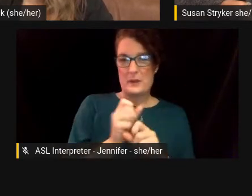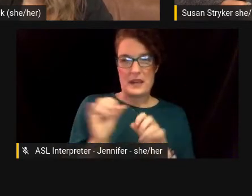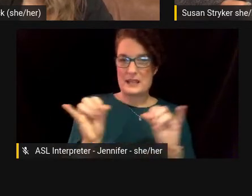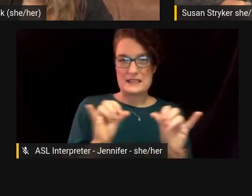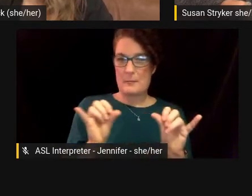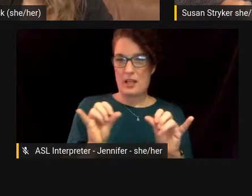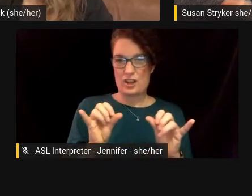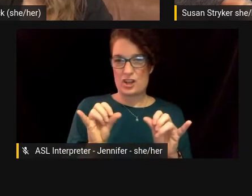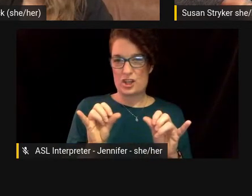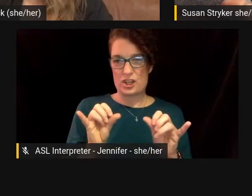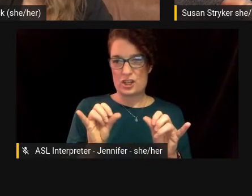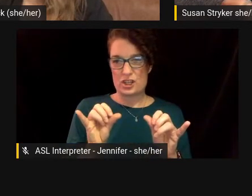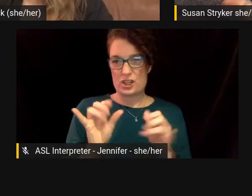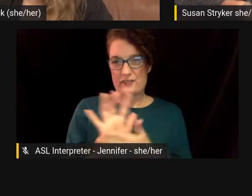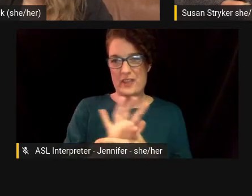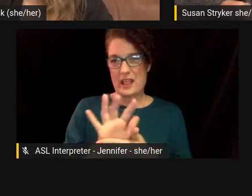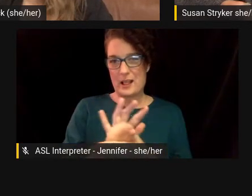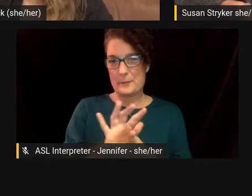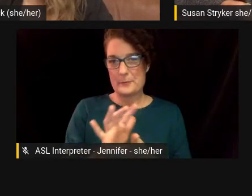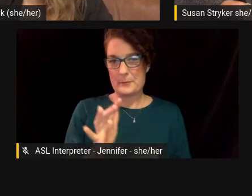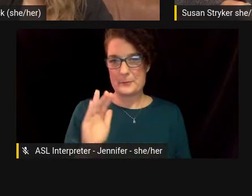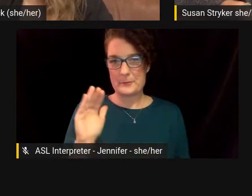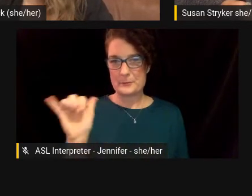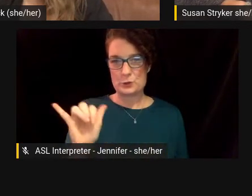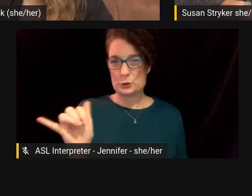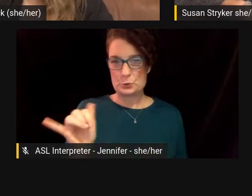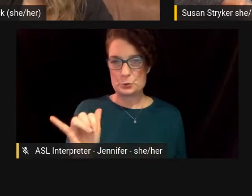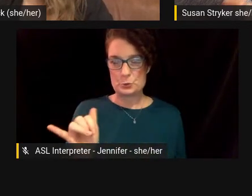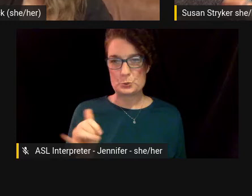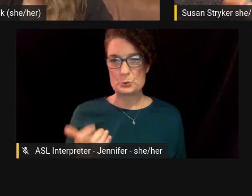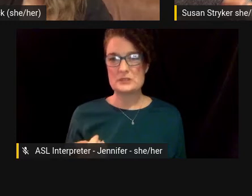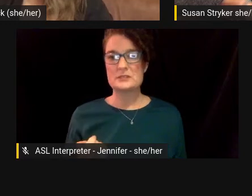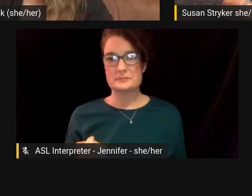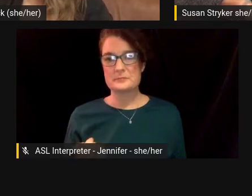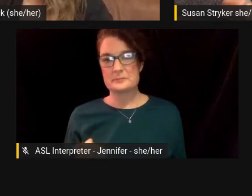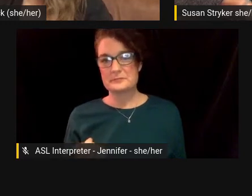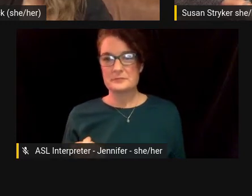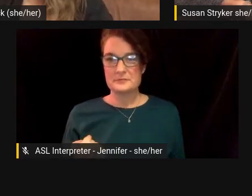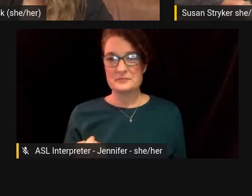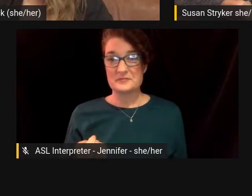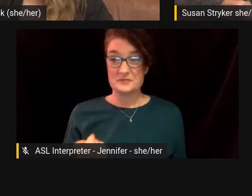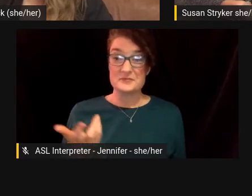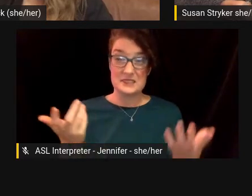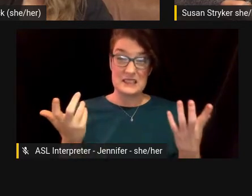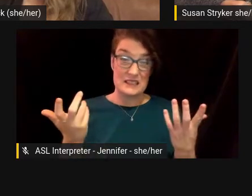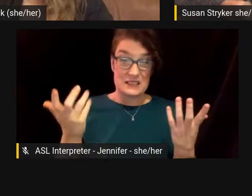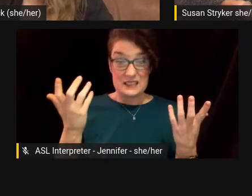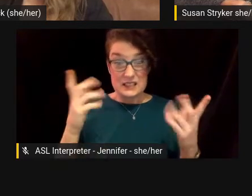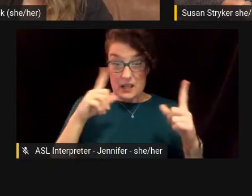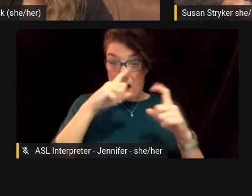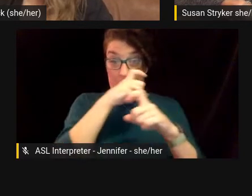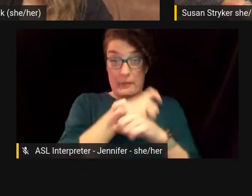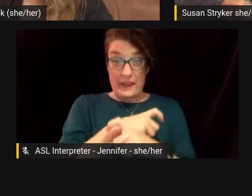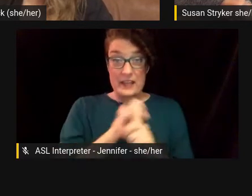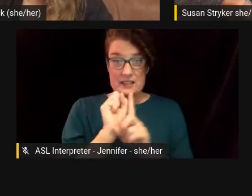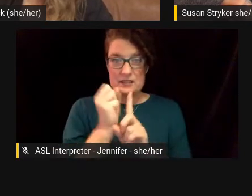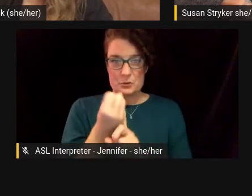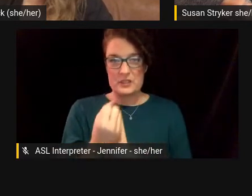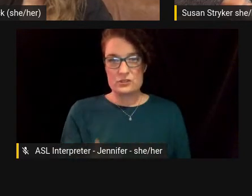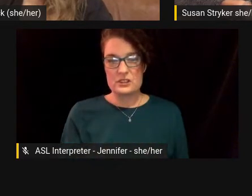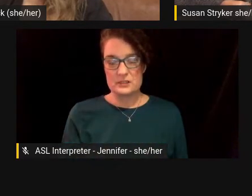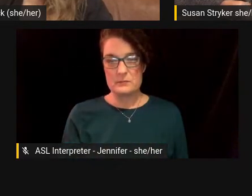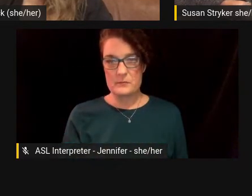I guess, film, too, which is quite complicated. I think